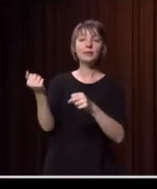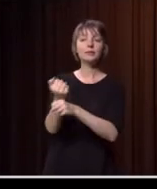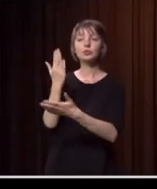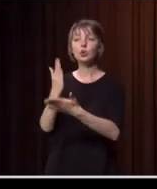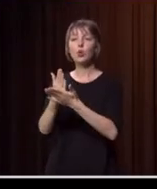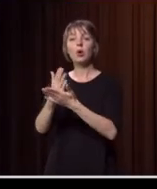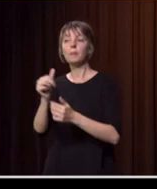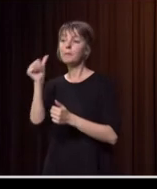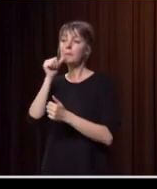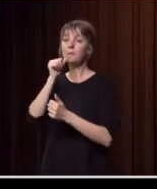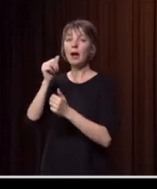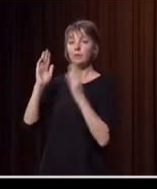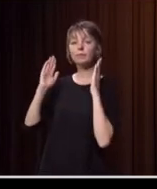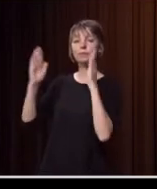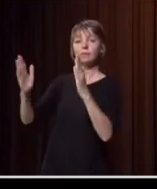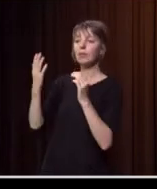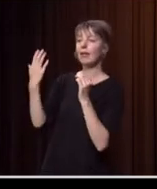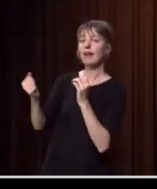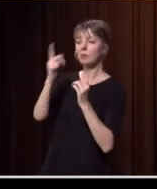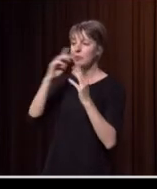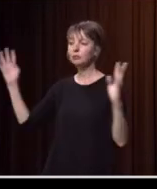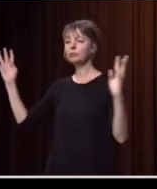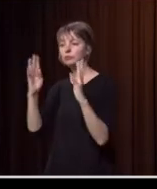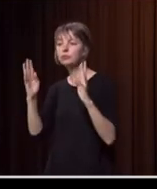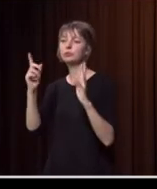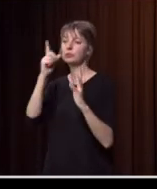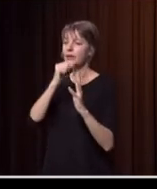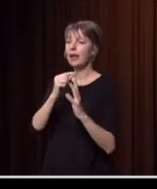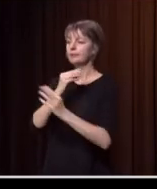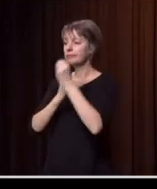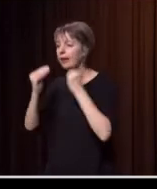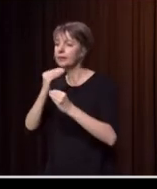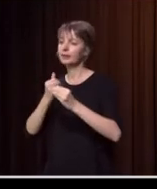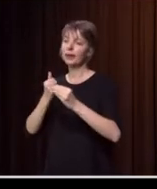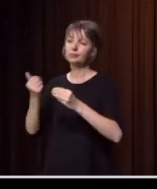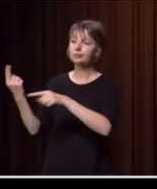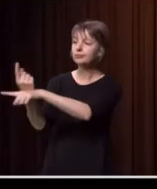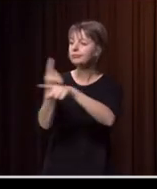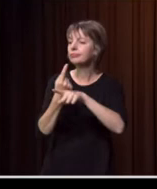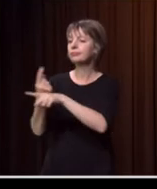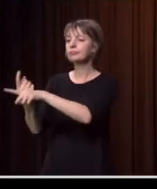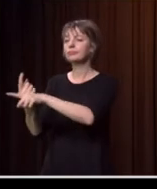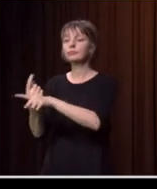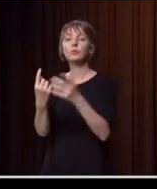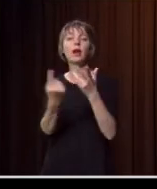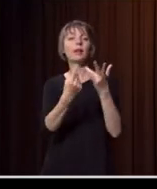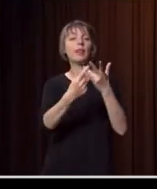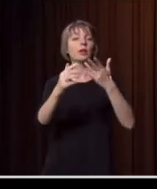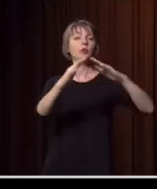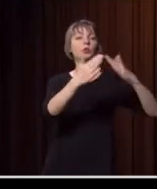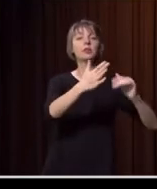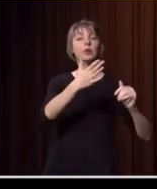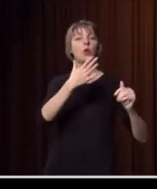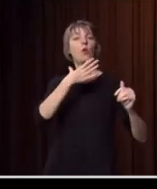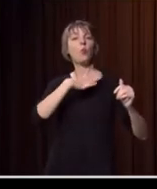meet and talk and connect and have a good feed. And another area, all they wanted was a big lean to on the